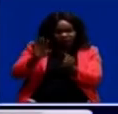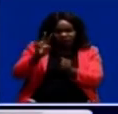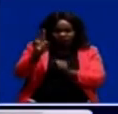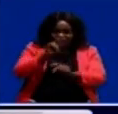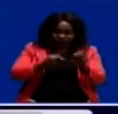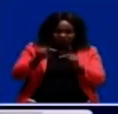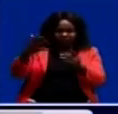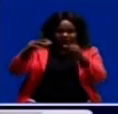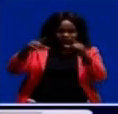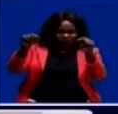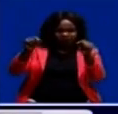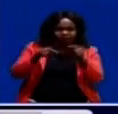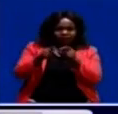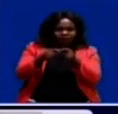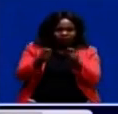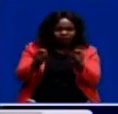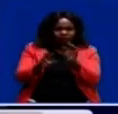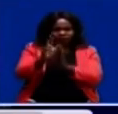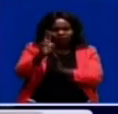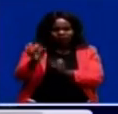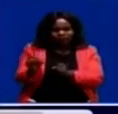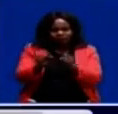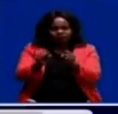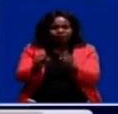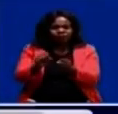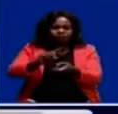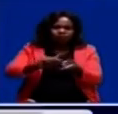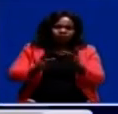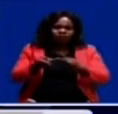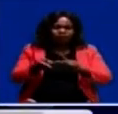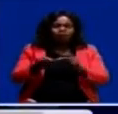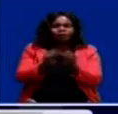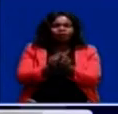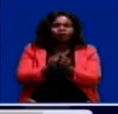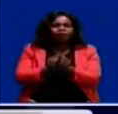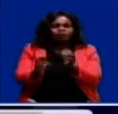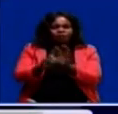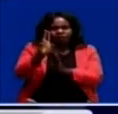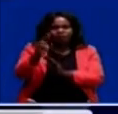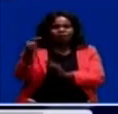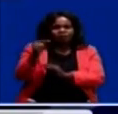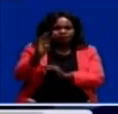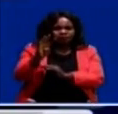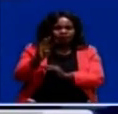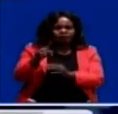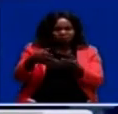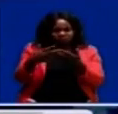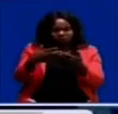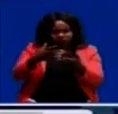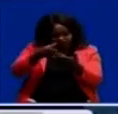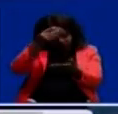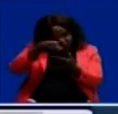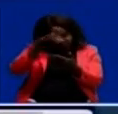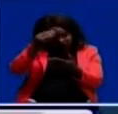are in Japan to launch the university's strategic partnership with Jifu University, which is renowned for engineering studies.